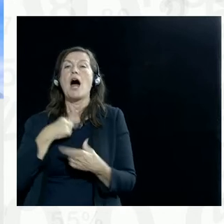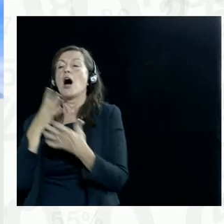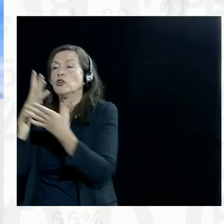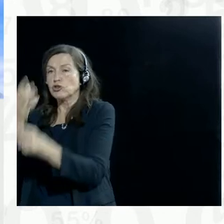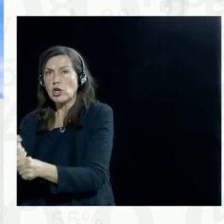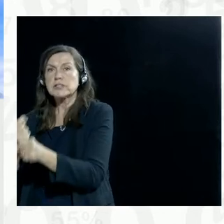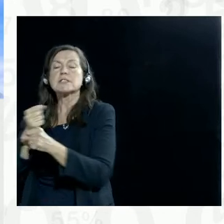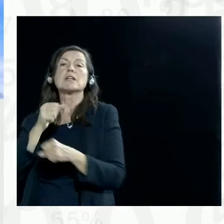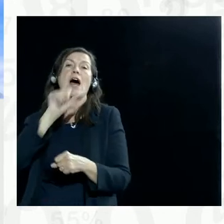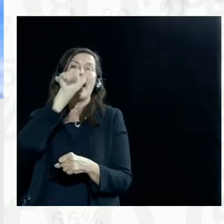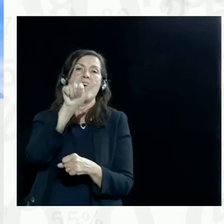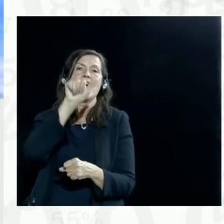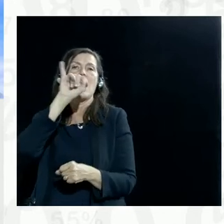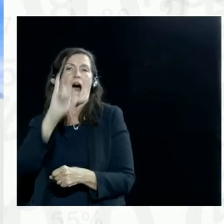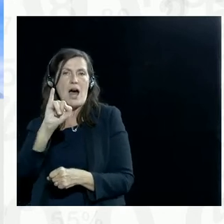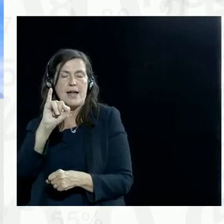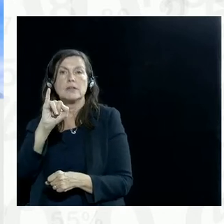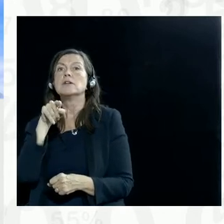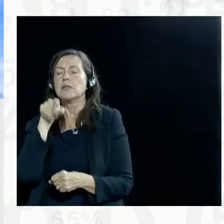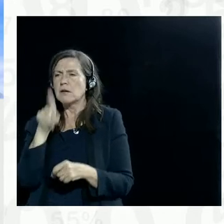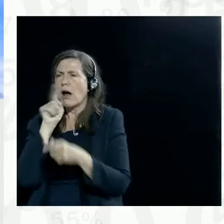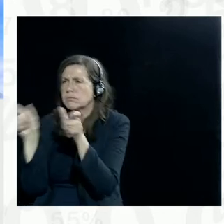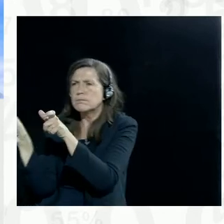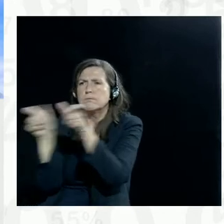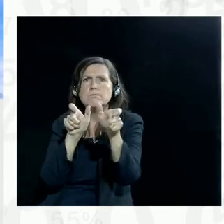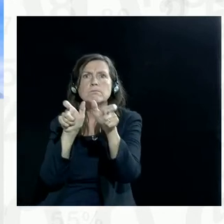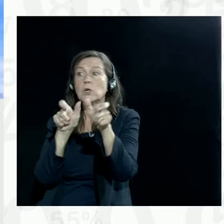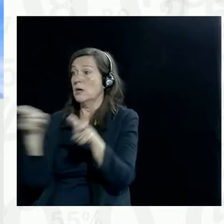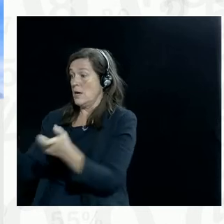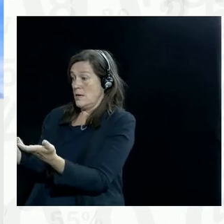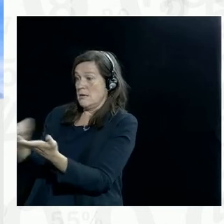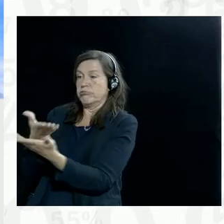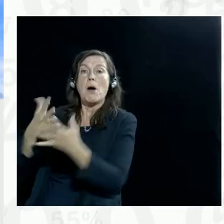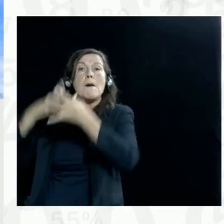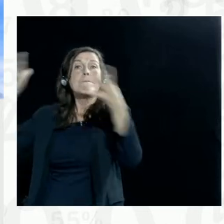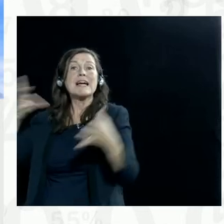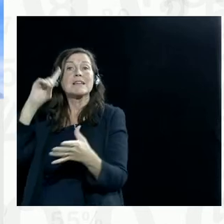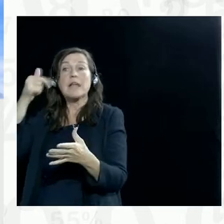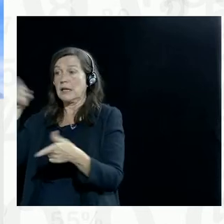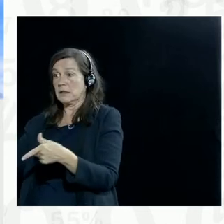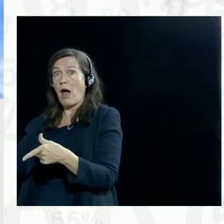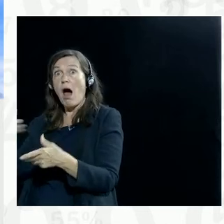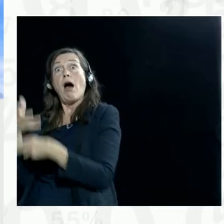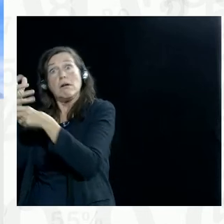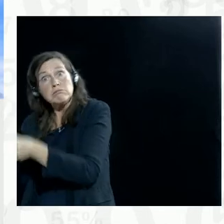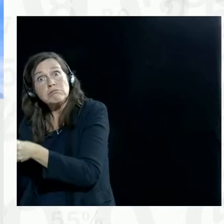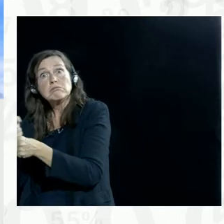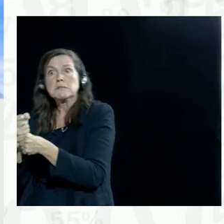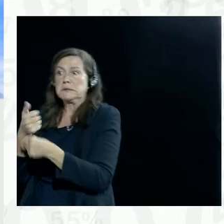looking at these questions of quality and trustworthiness in big data. Thank you very much for your time.